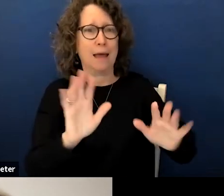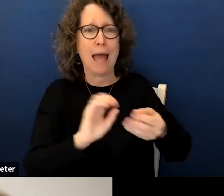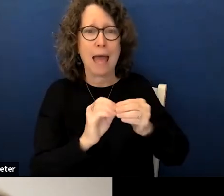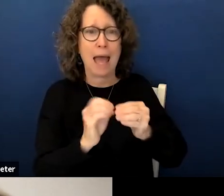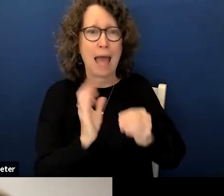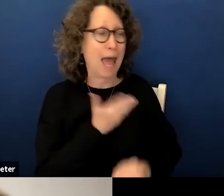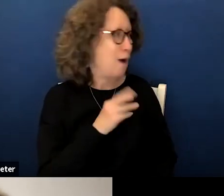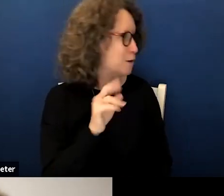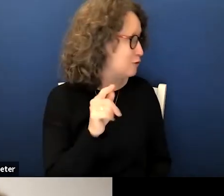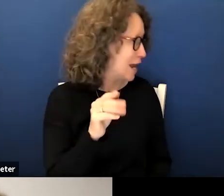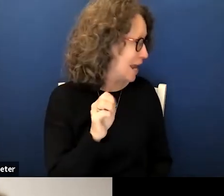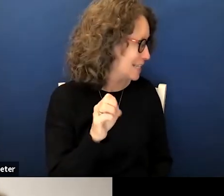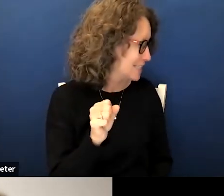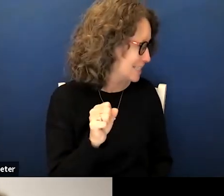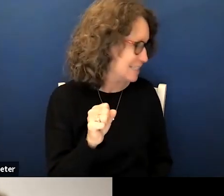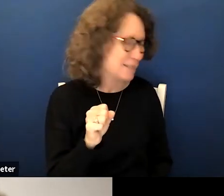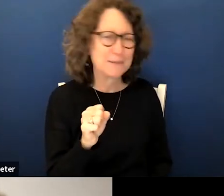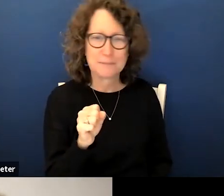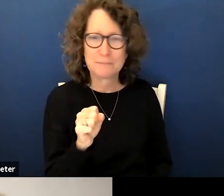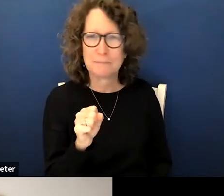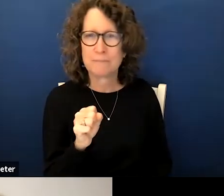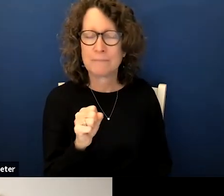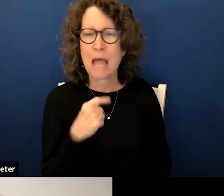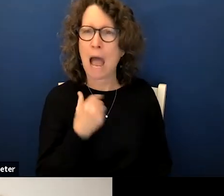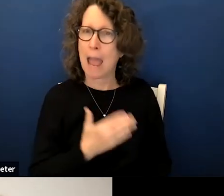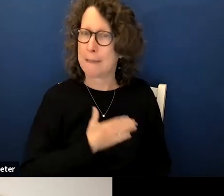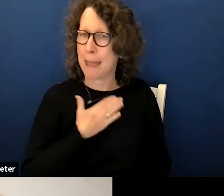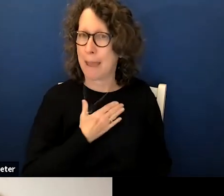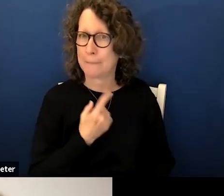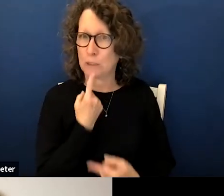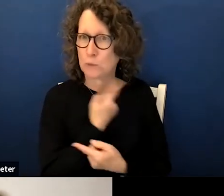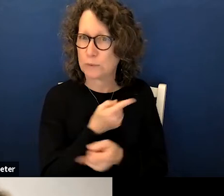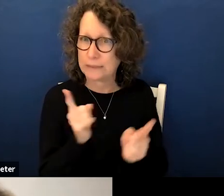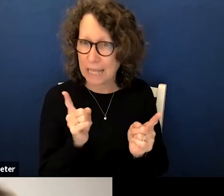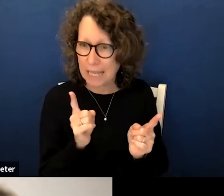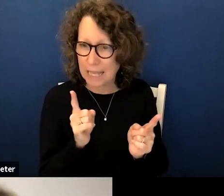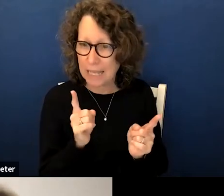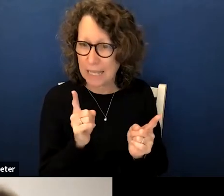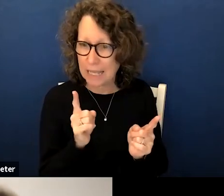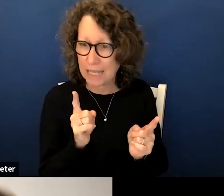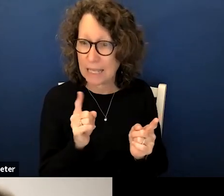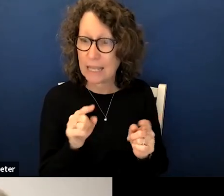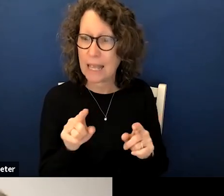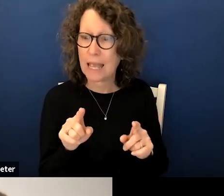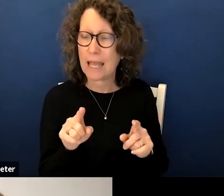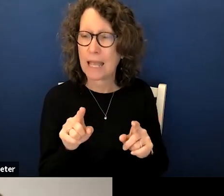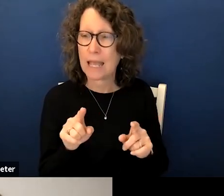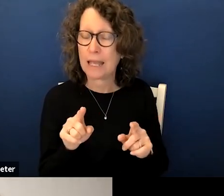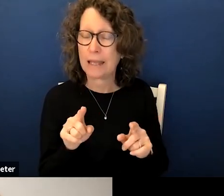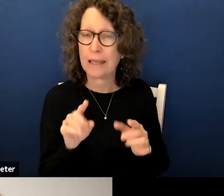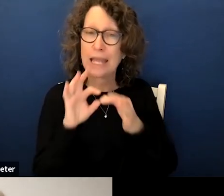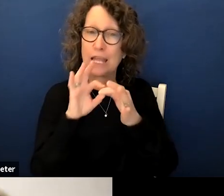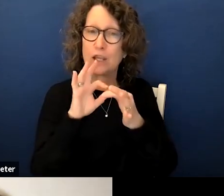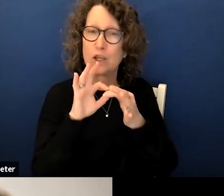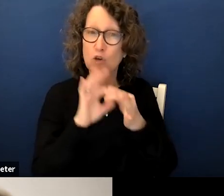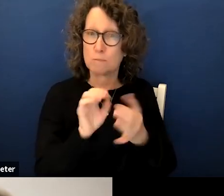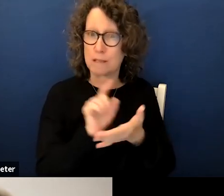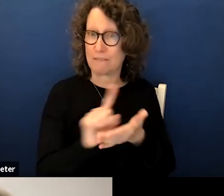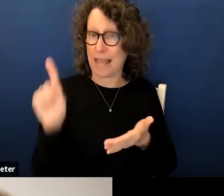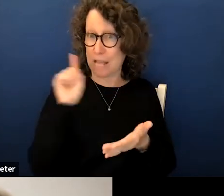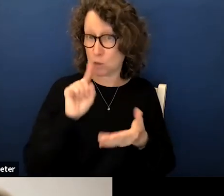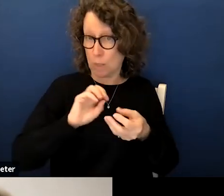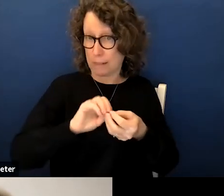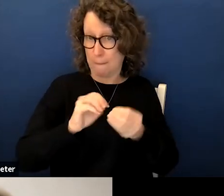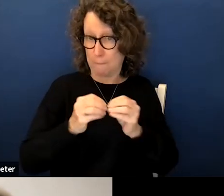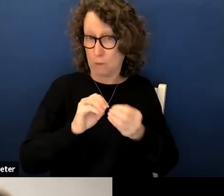um I am pleased to say that um as a in terms of last week's cases